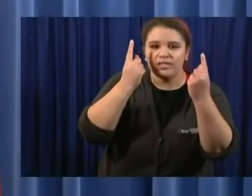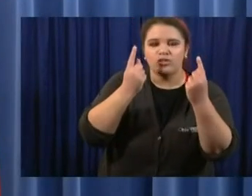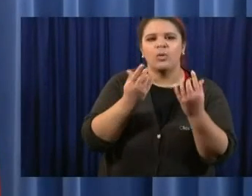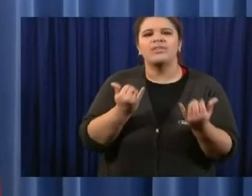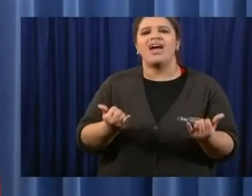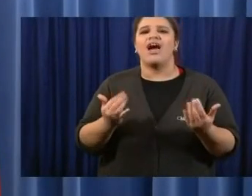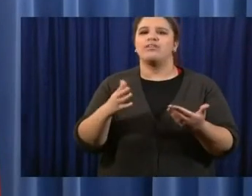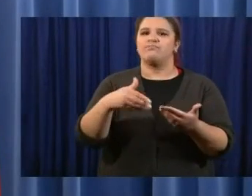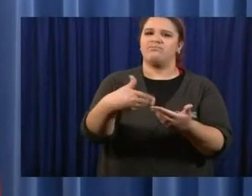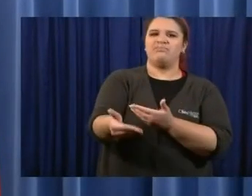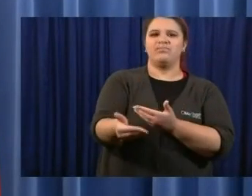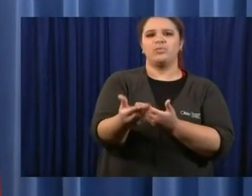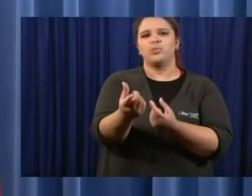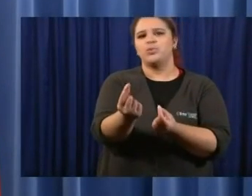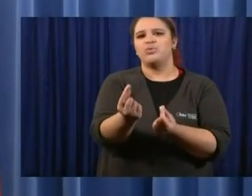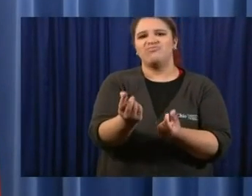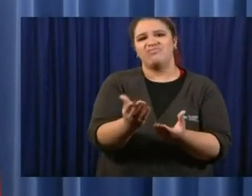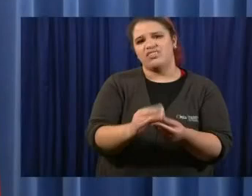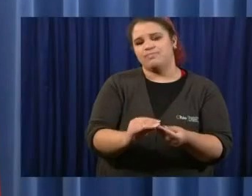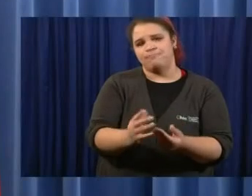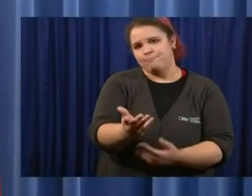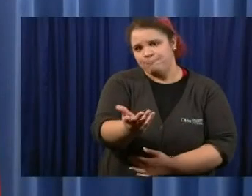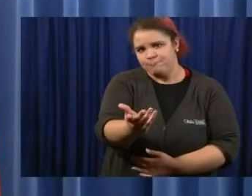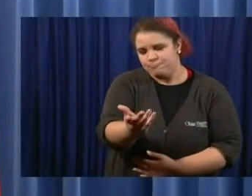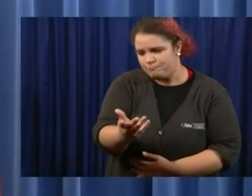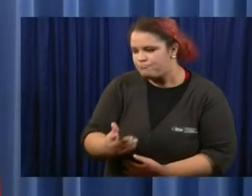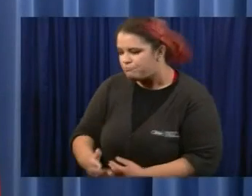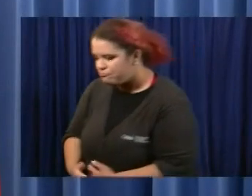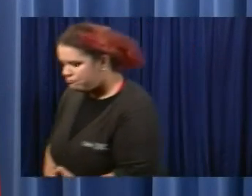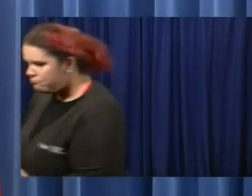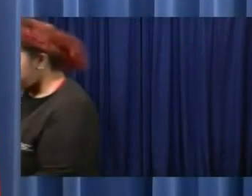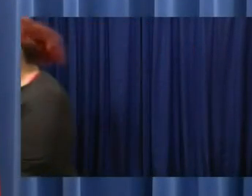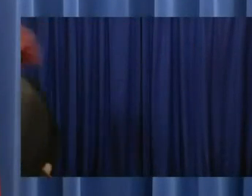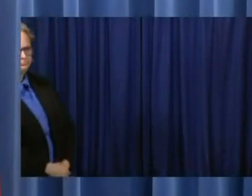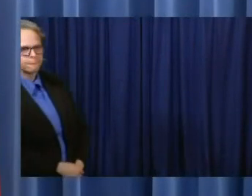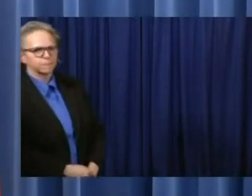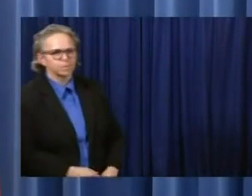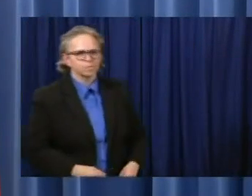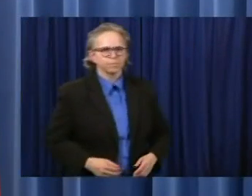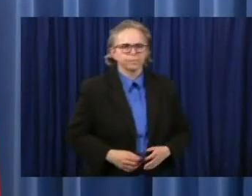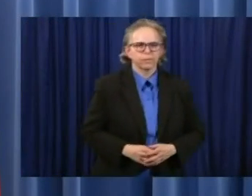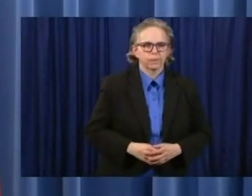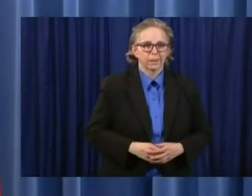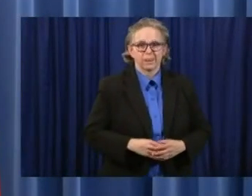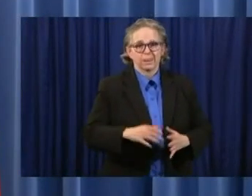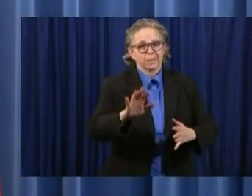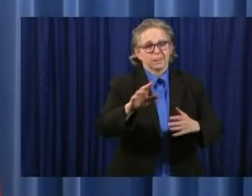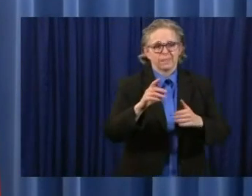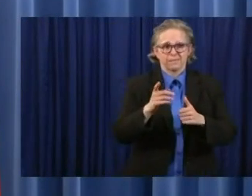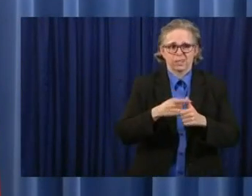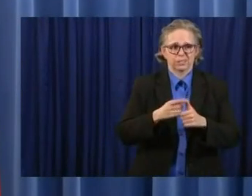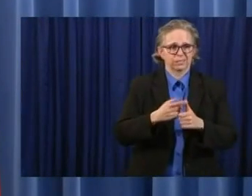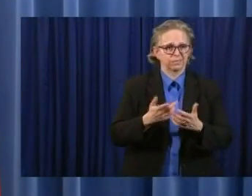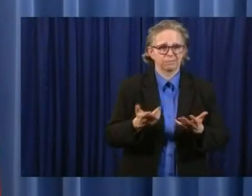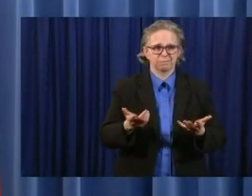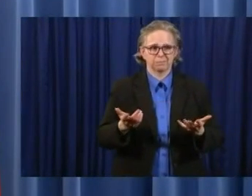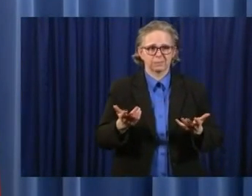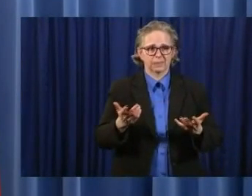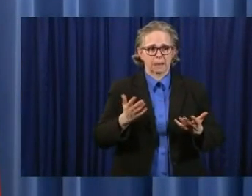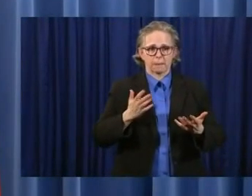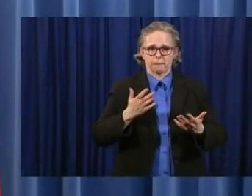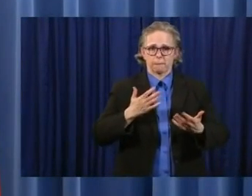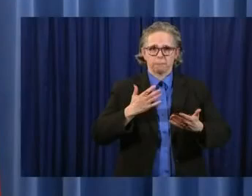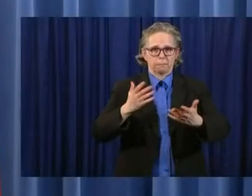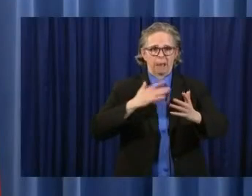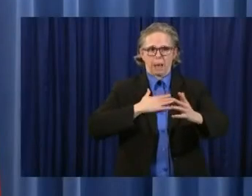Well, first of all, it is in our hands. It's in the hands of my fellow citizens. And